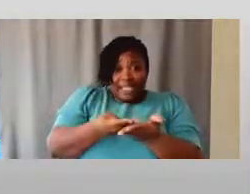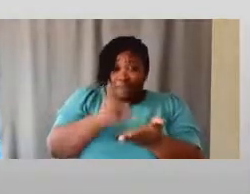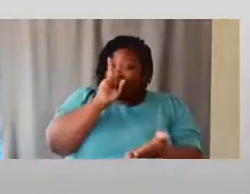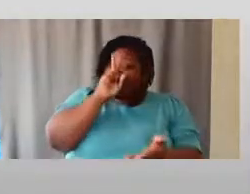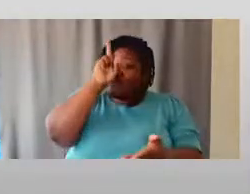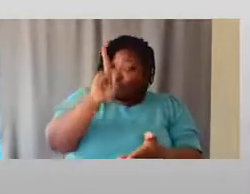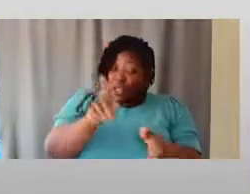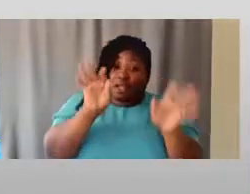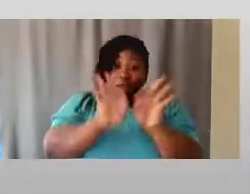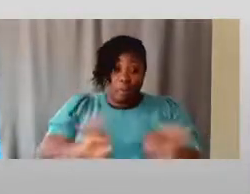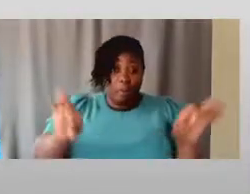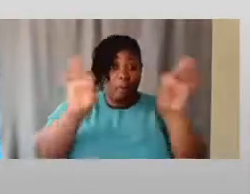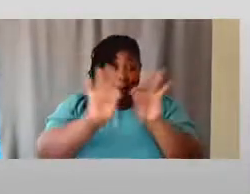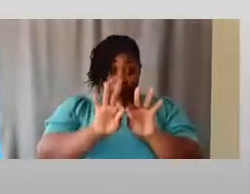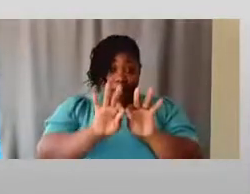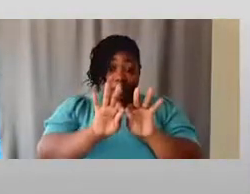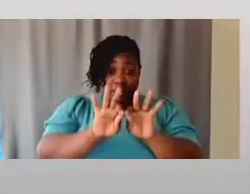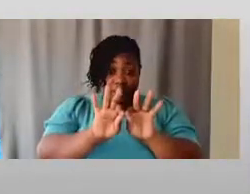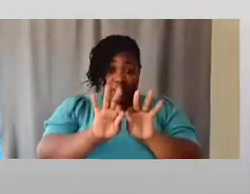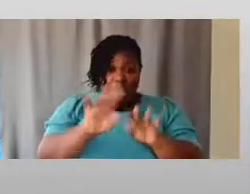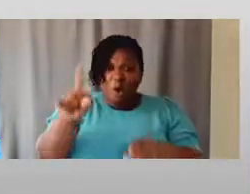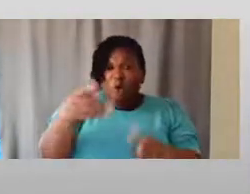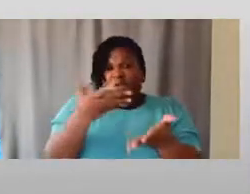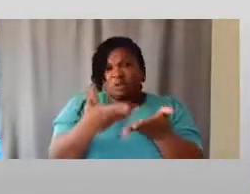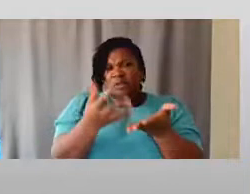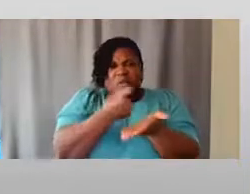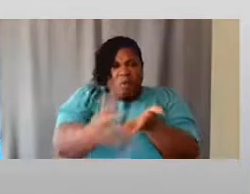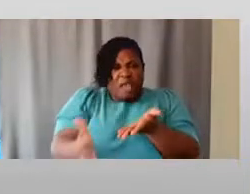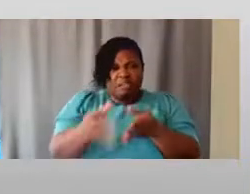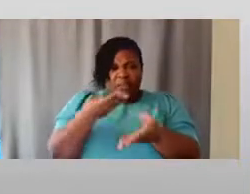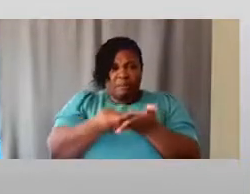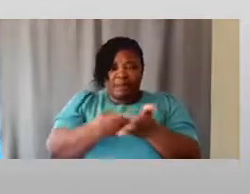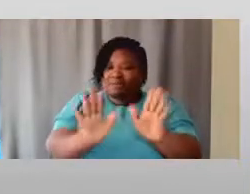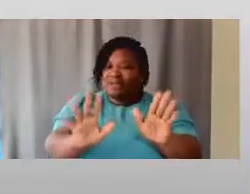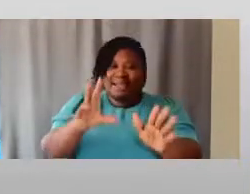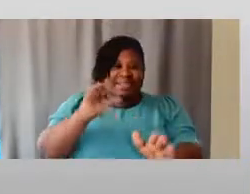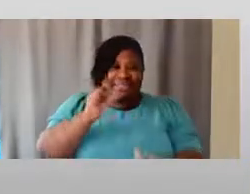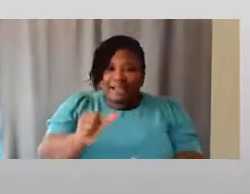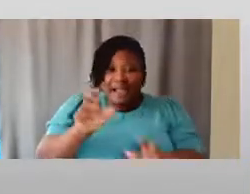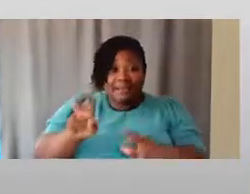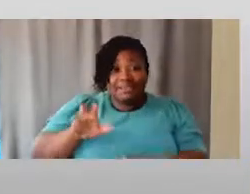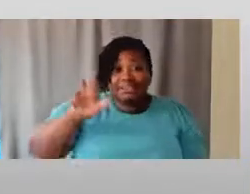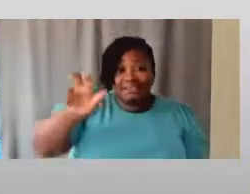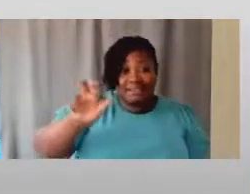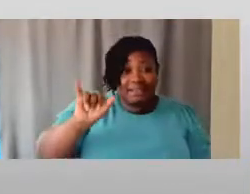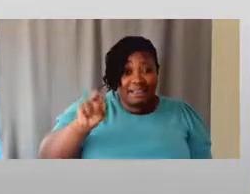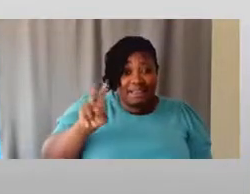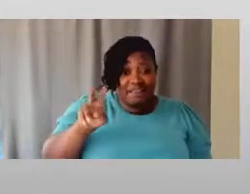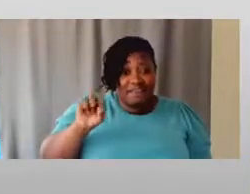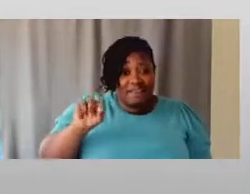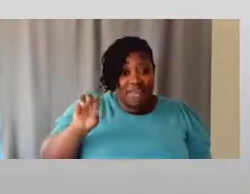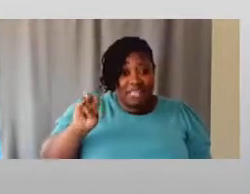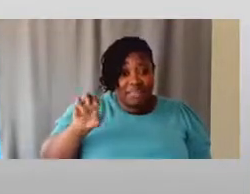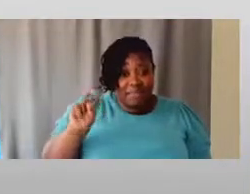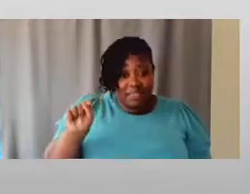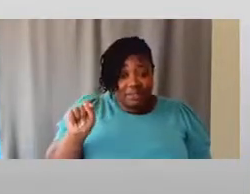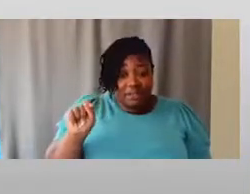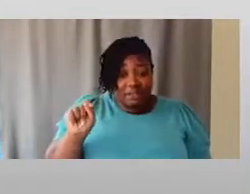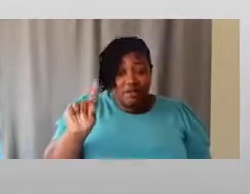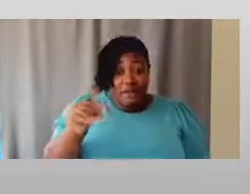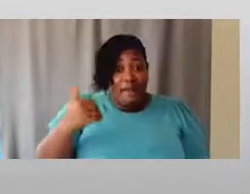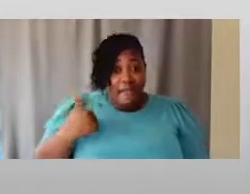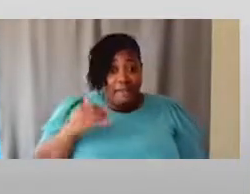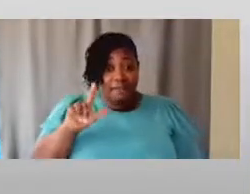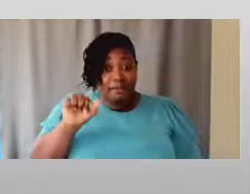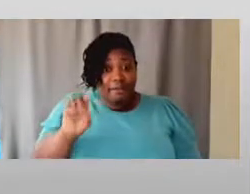important in all of this. And people want to say, ah, well, it's a waste of money. It's not. It's an investment. Being able to have labs